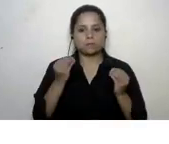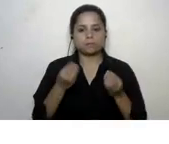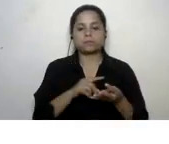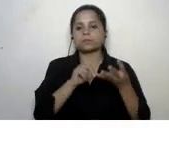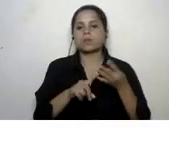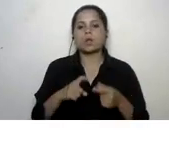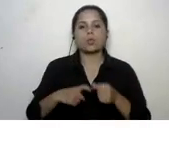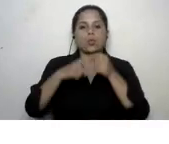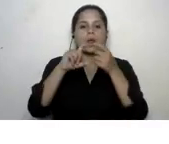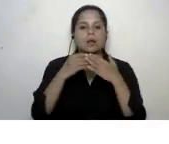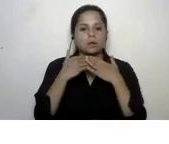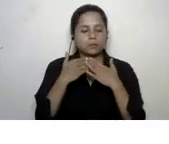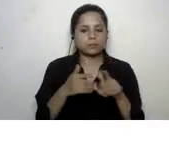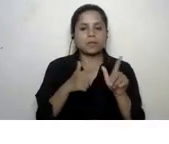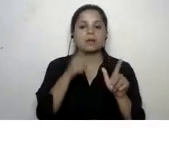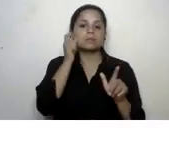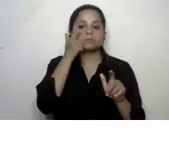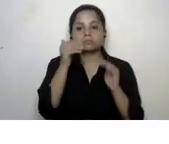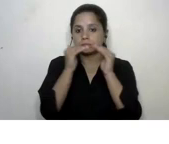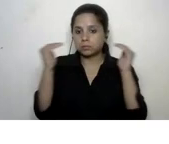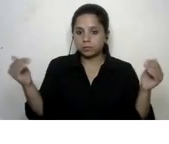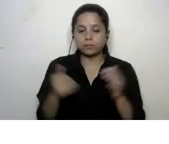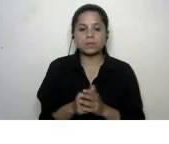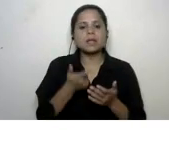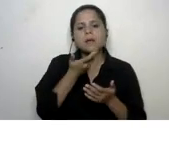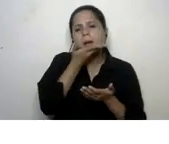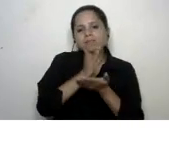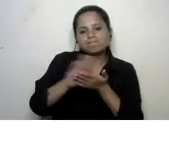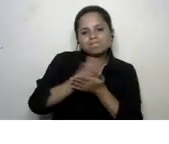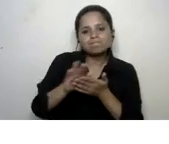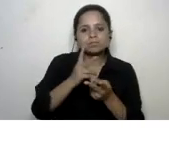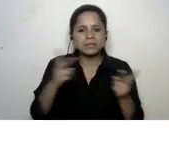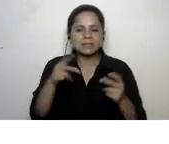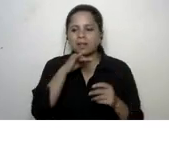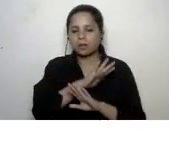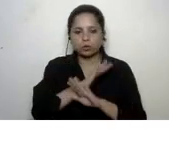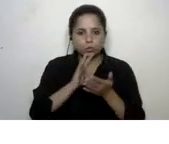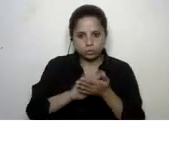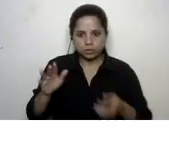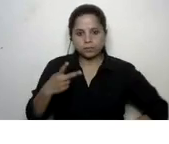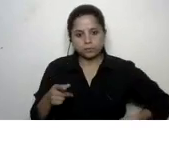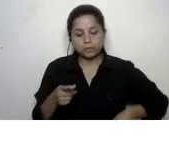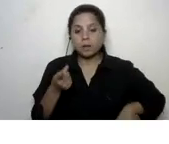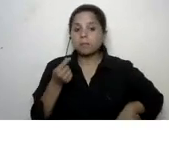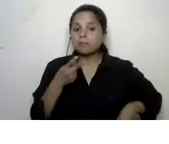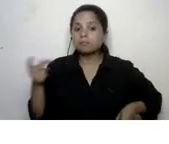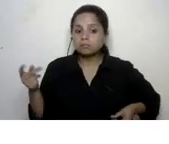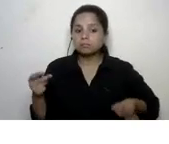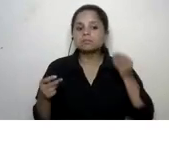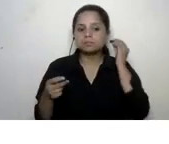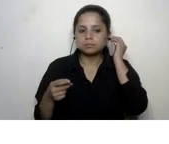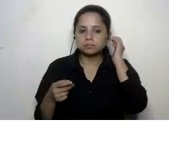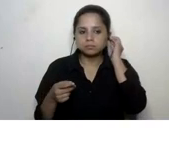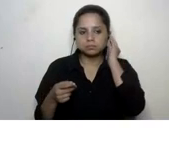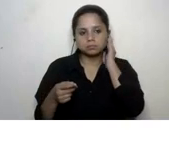education gender equality clean water and sanitation affordable and clean energy decent